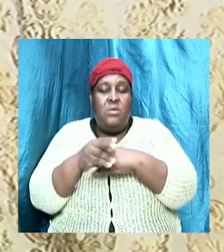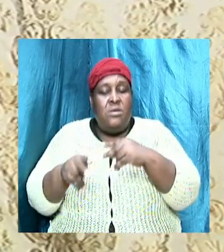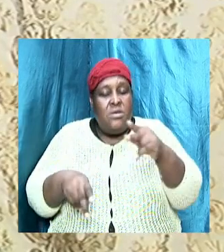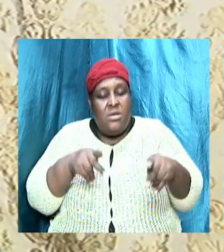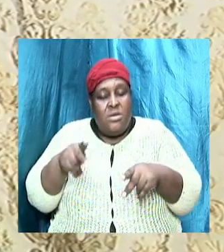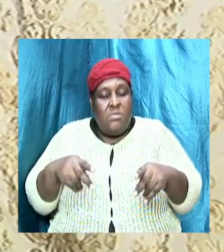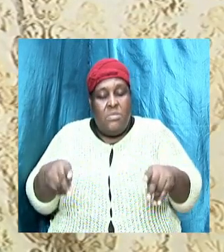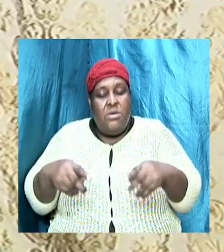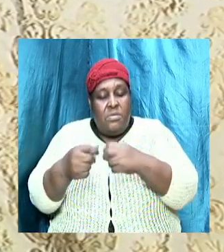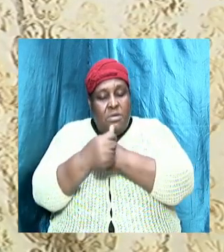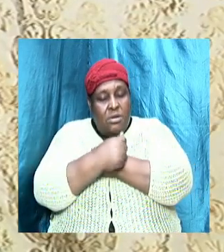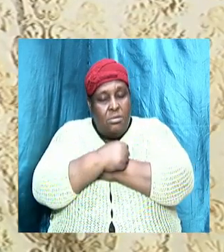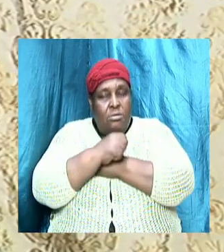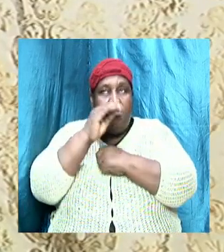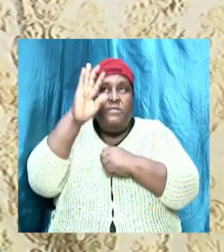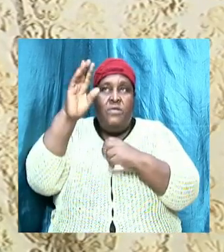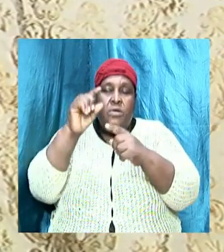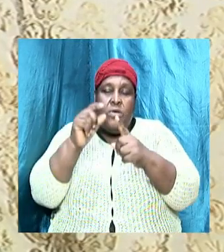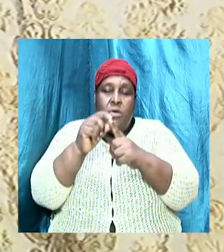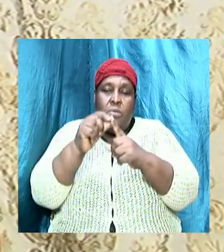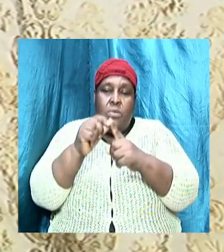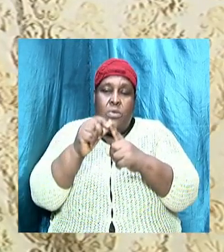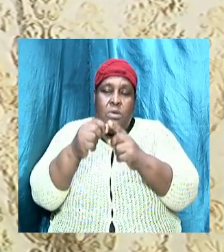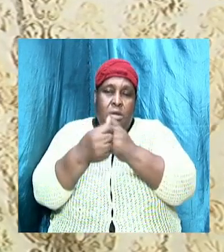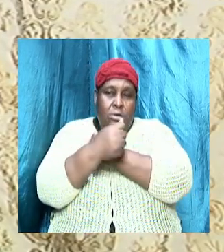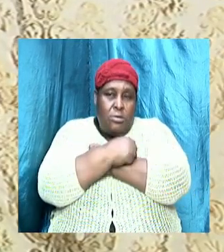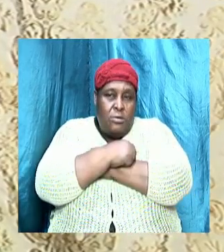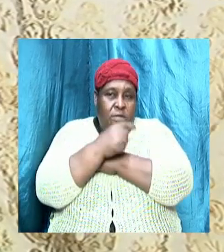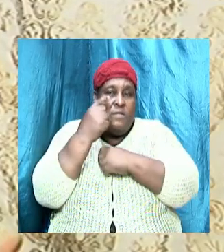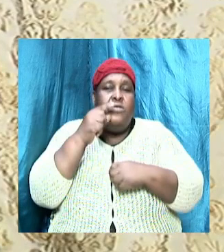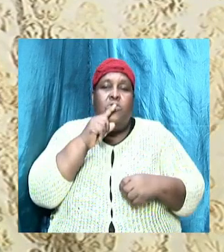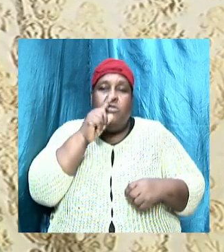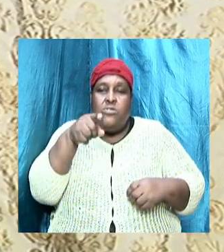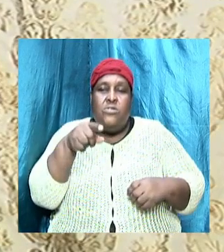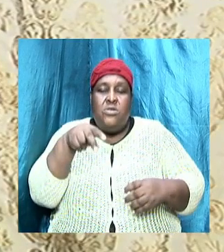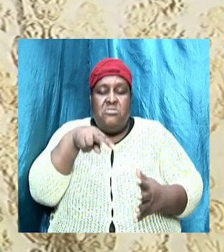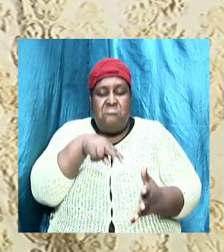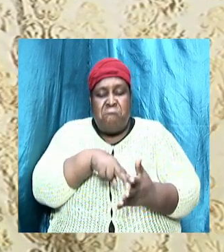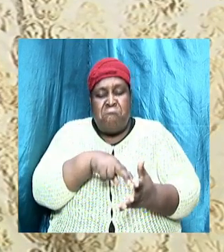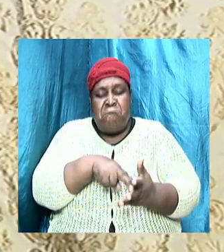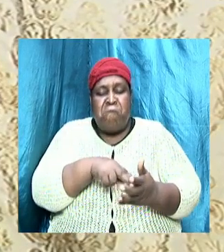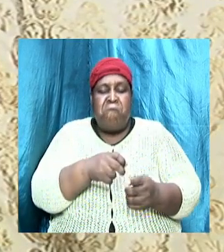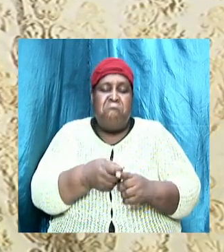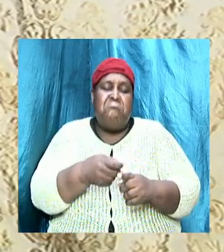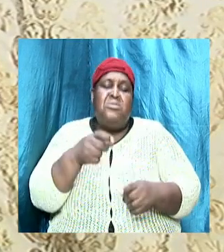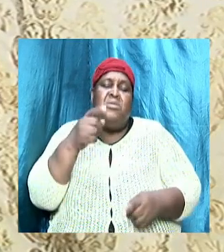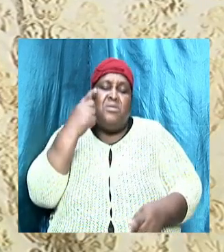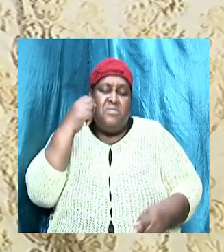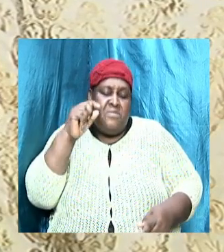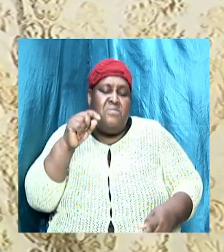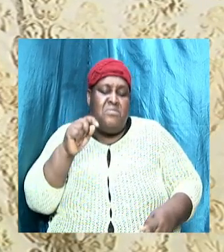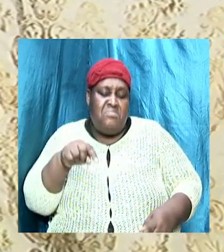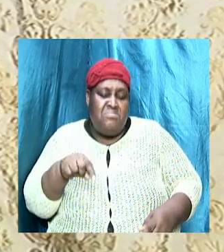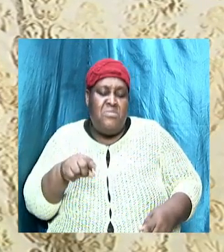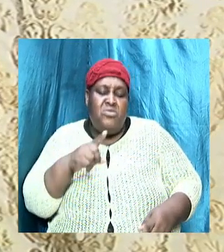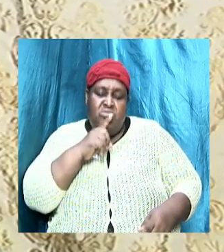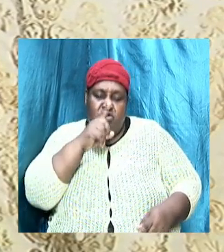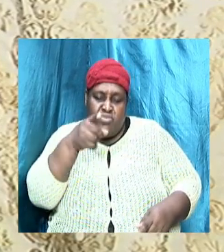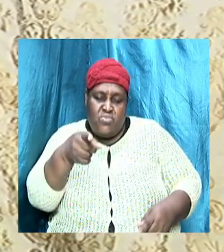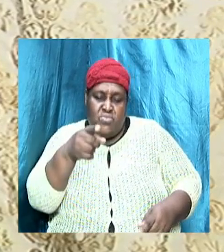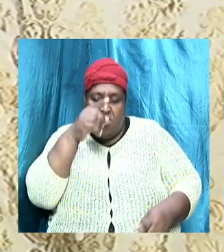and that we will embrace truth and that we will stand up, God, for this faith, God, that you has called us into.